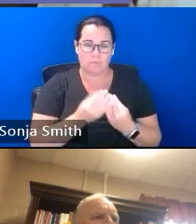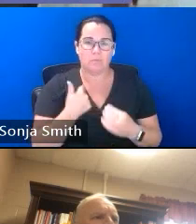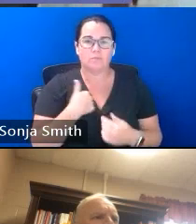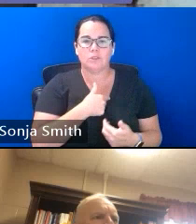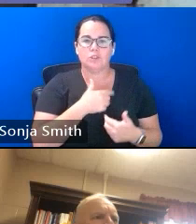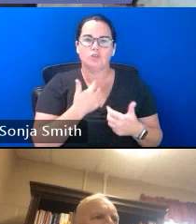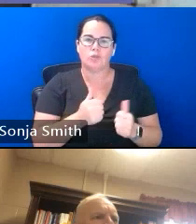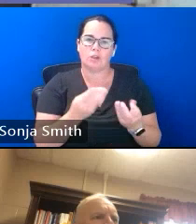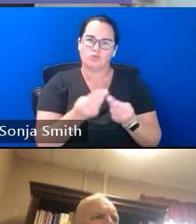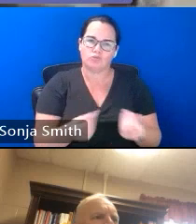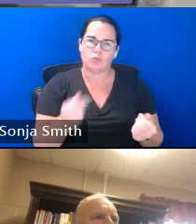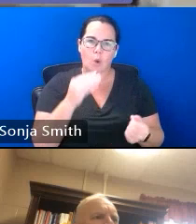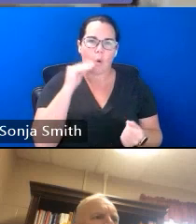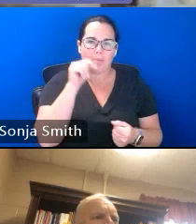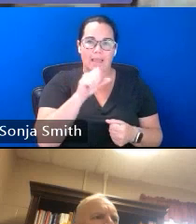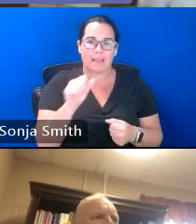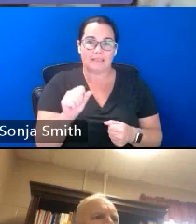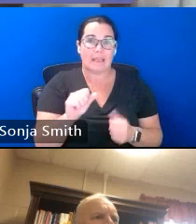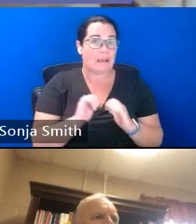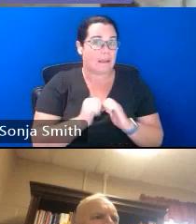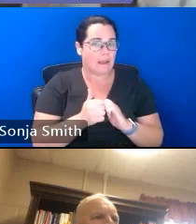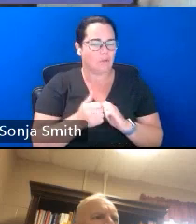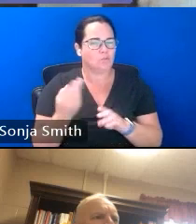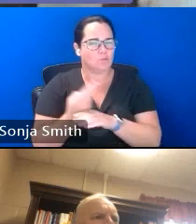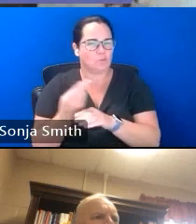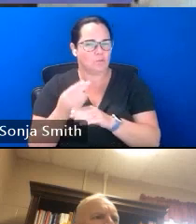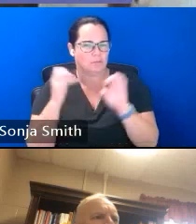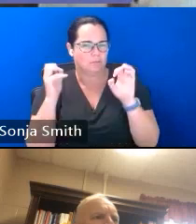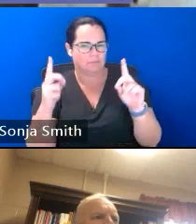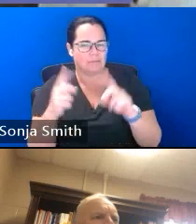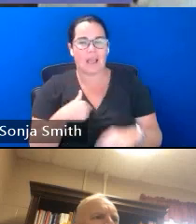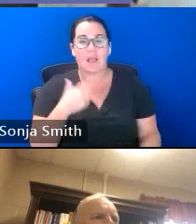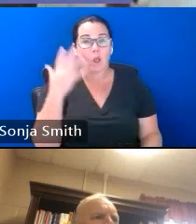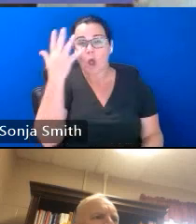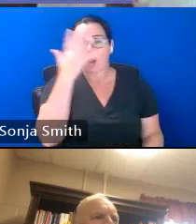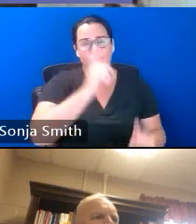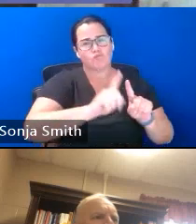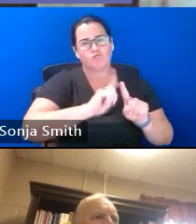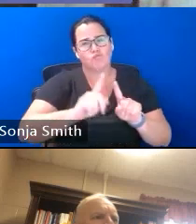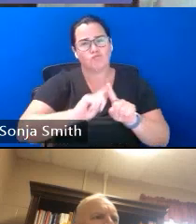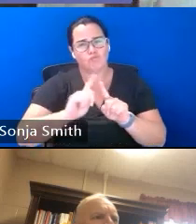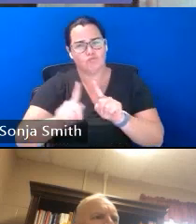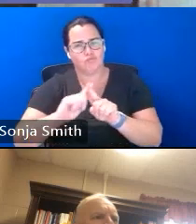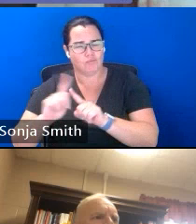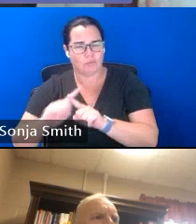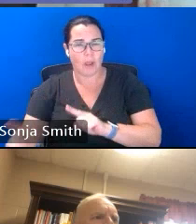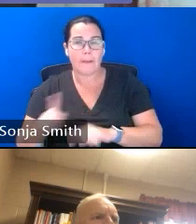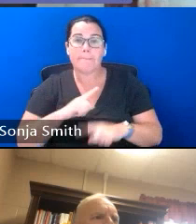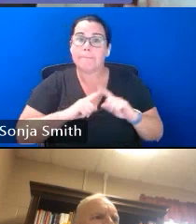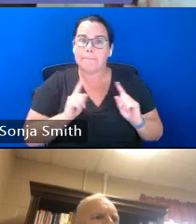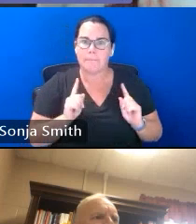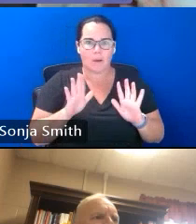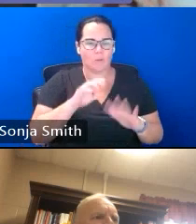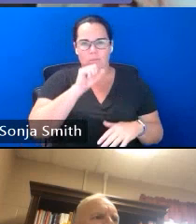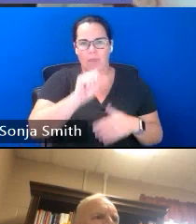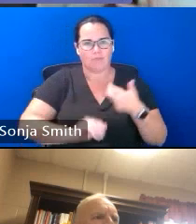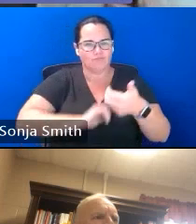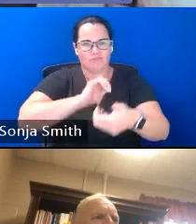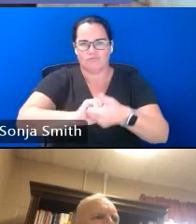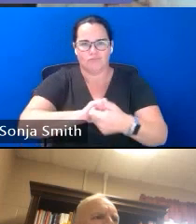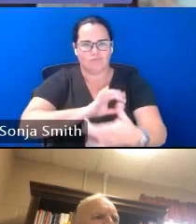education so that looks a lot of different ways and we've talked about a number of those ways but would love to connect with you so